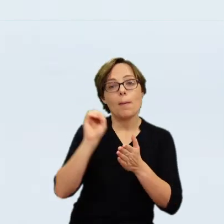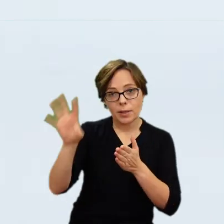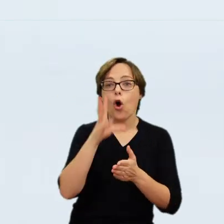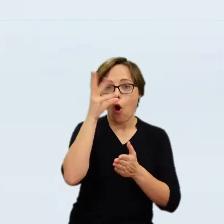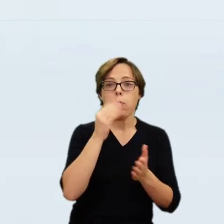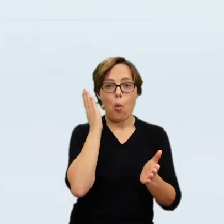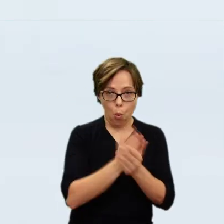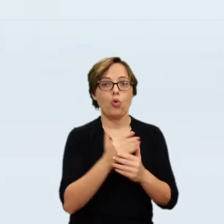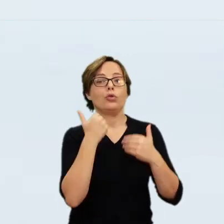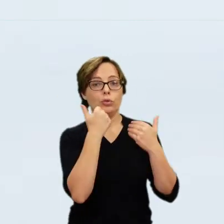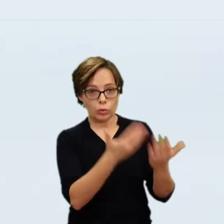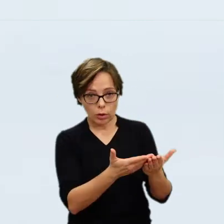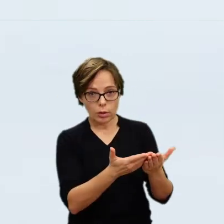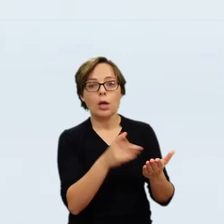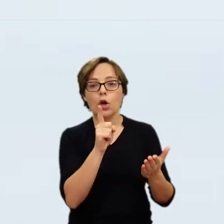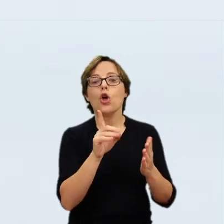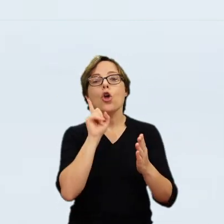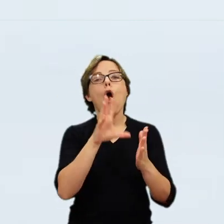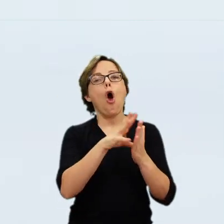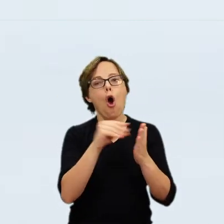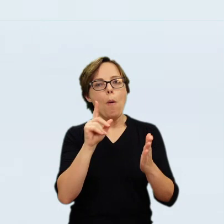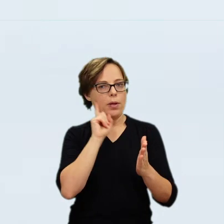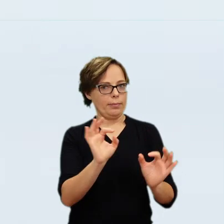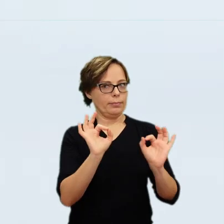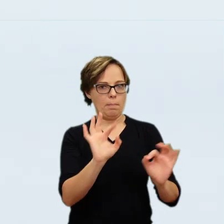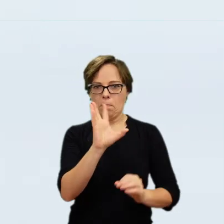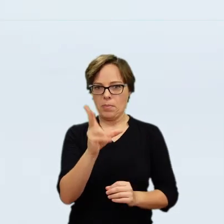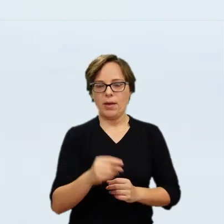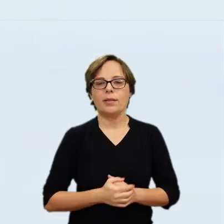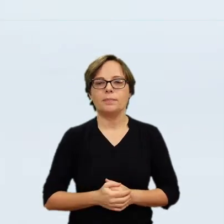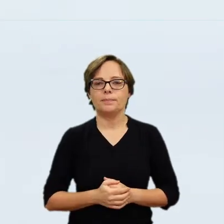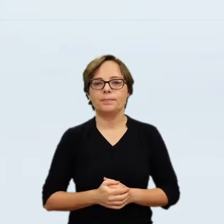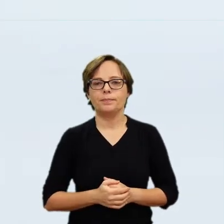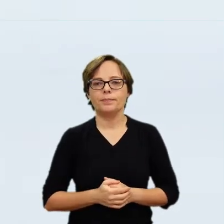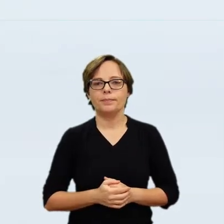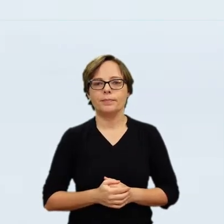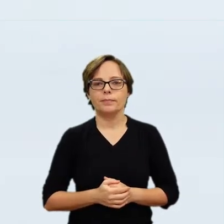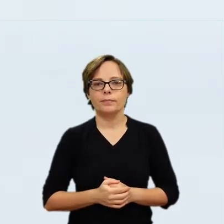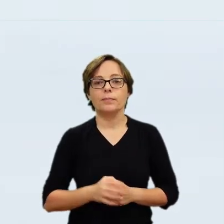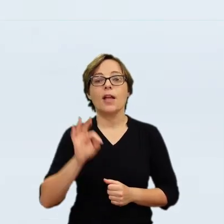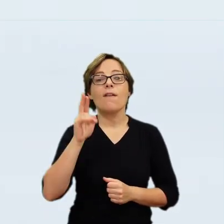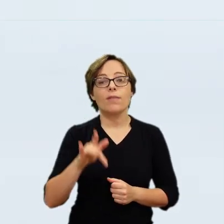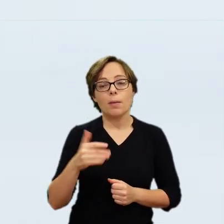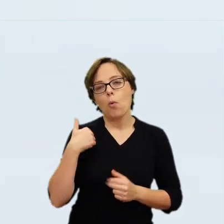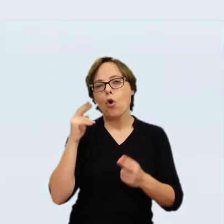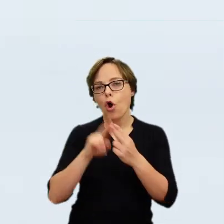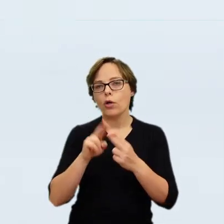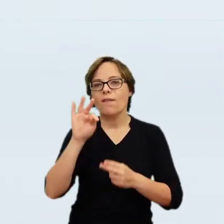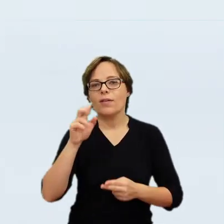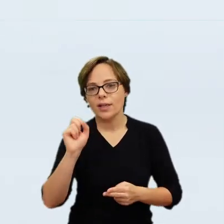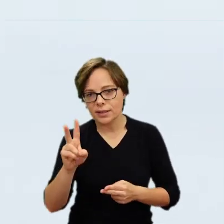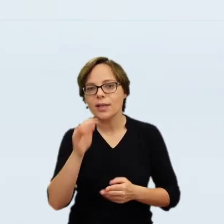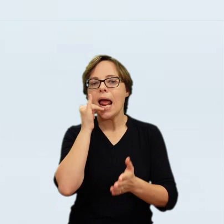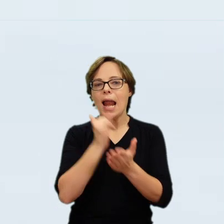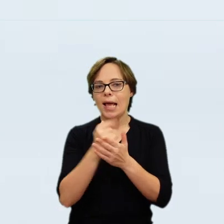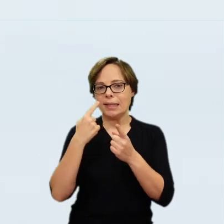Mieczelski, a cousin of Tarnowsky, he was introduced to visit Gików, and the two traveled together in